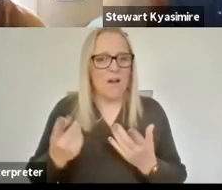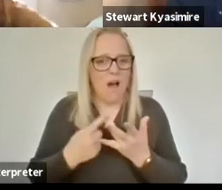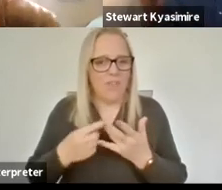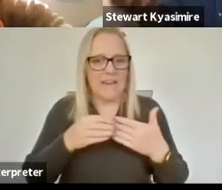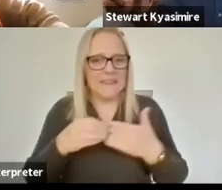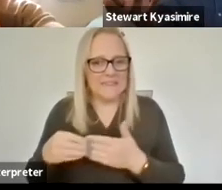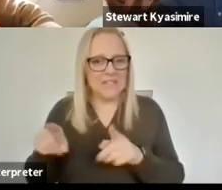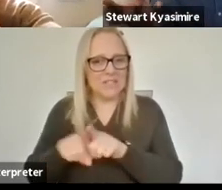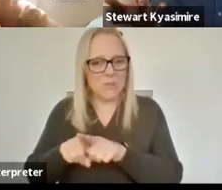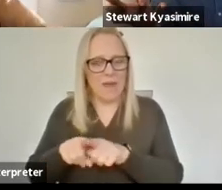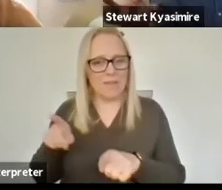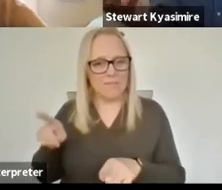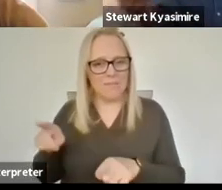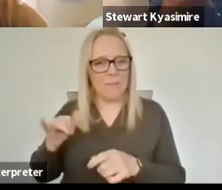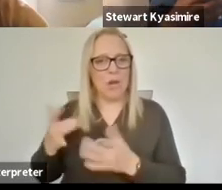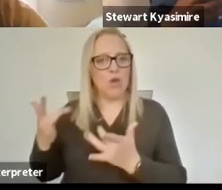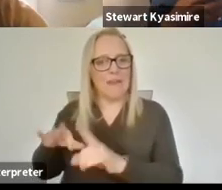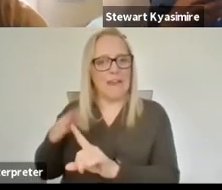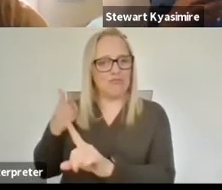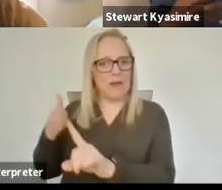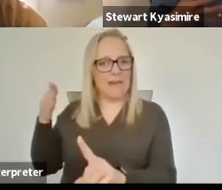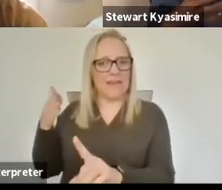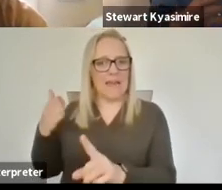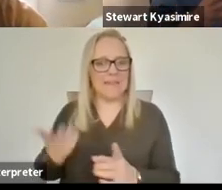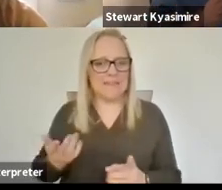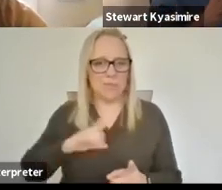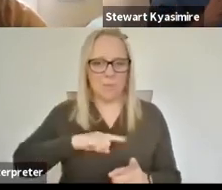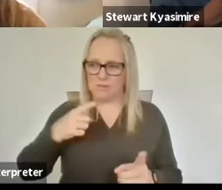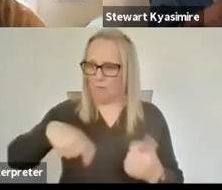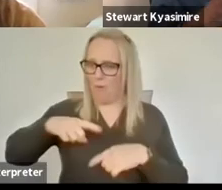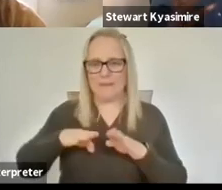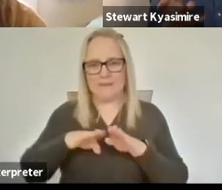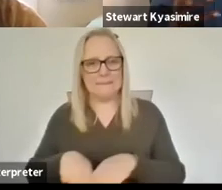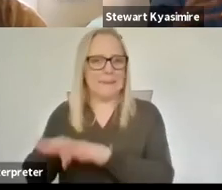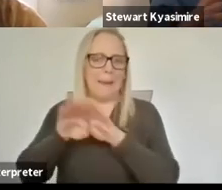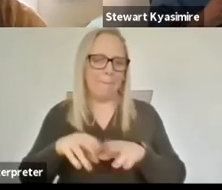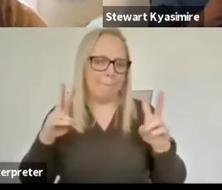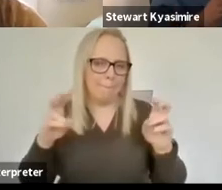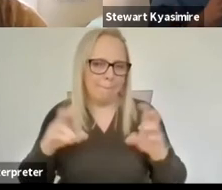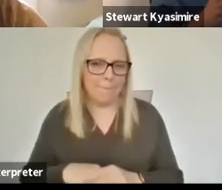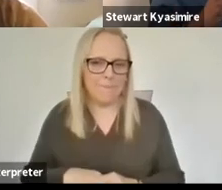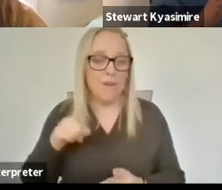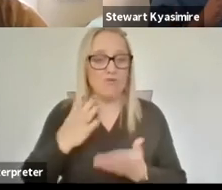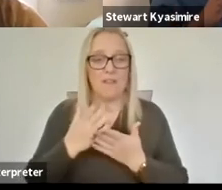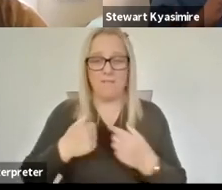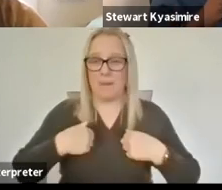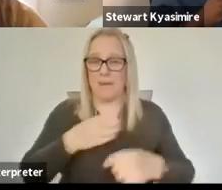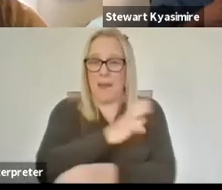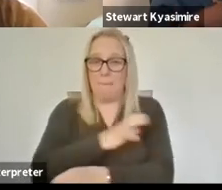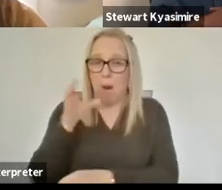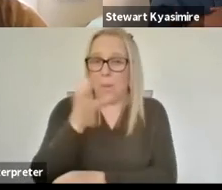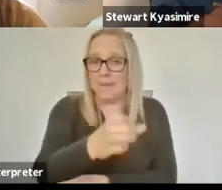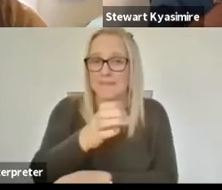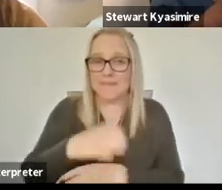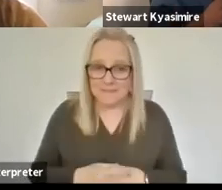let's say recognized because because we're all the same so for me as i said it's about empowerment um definitely not